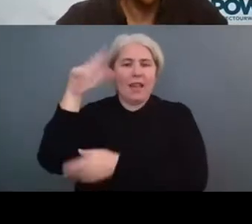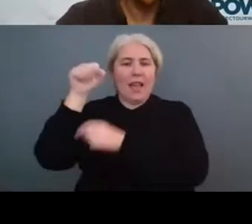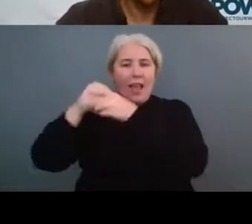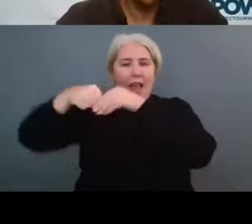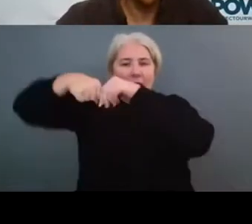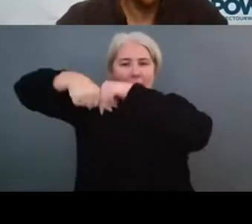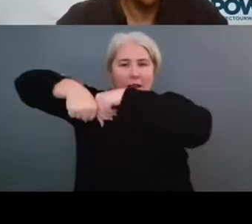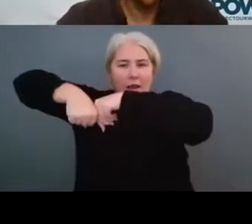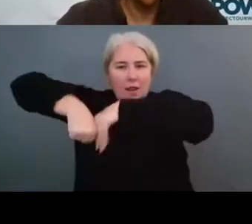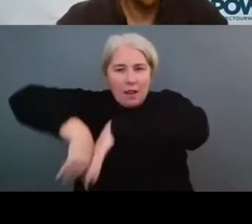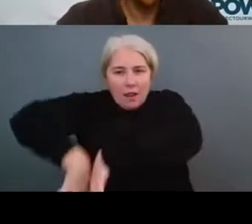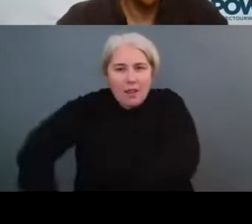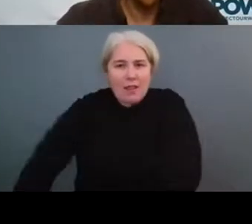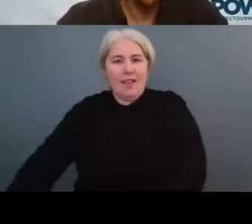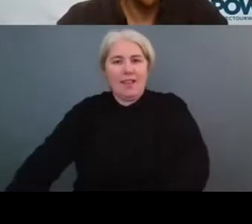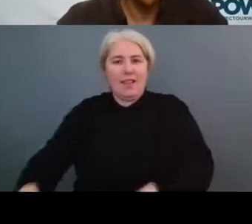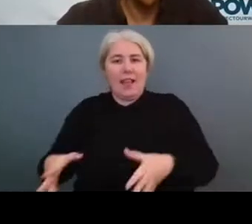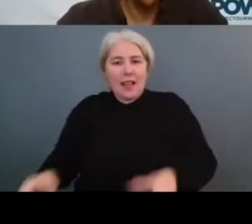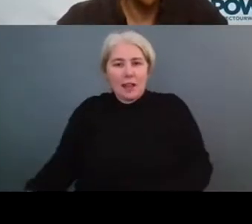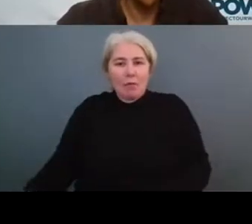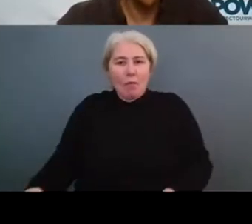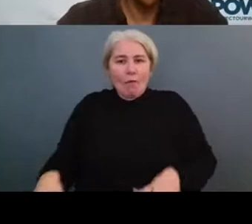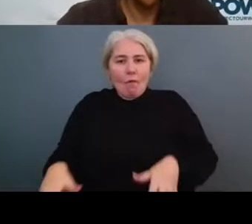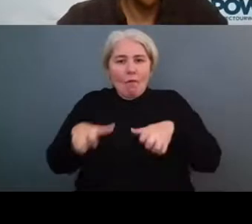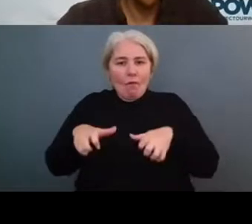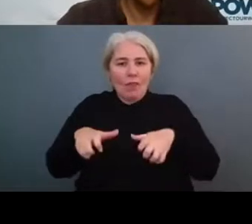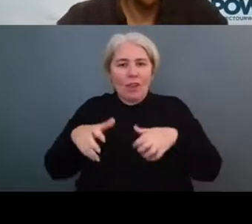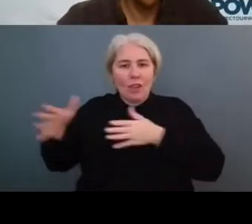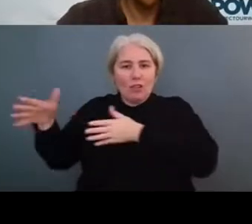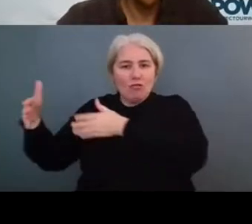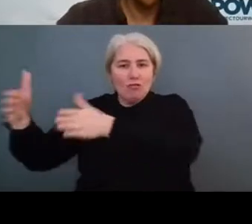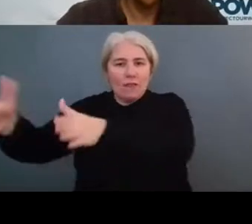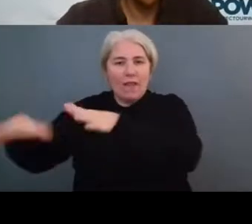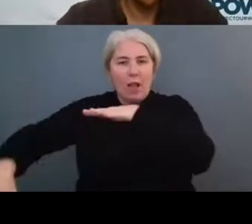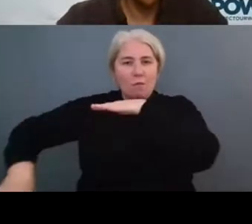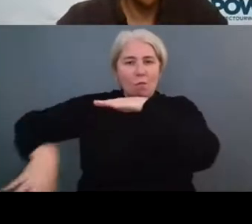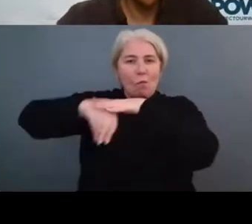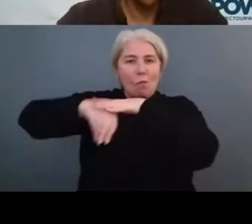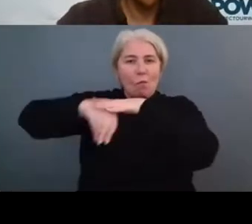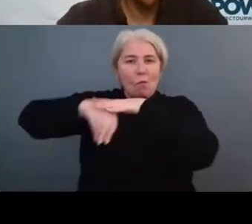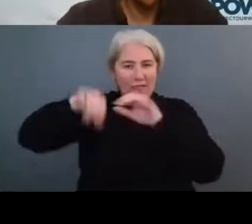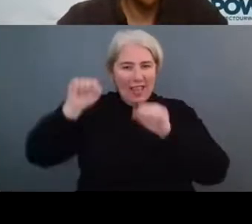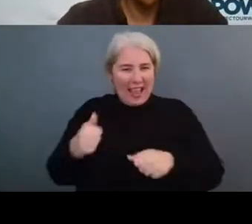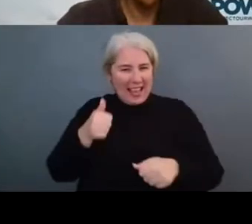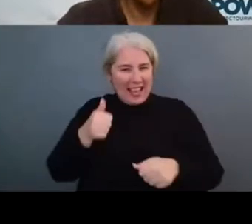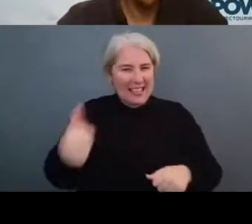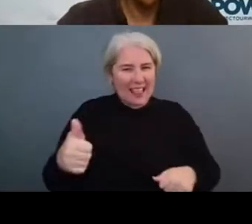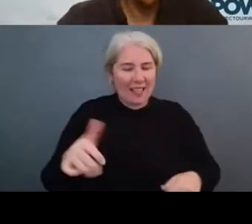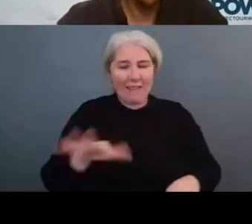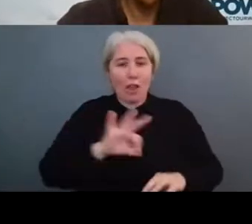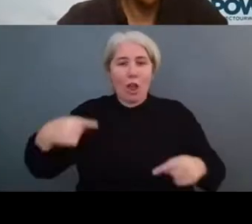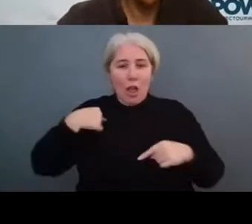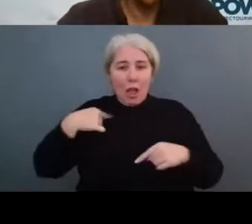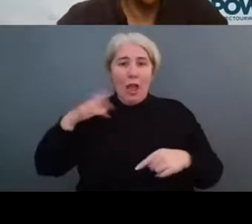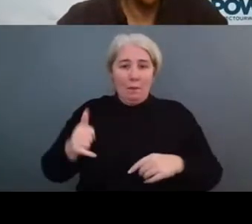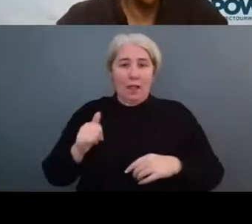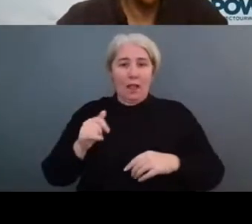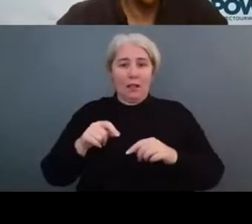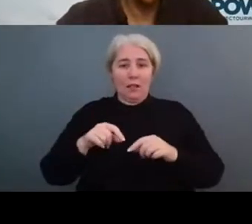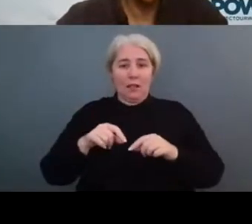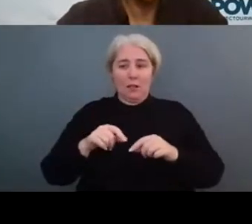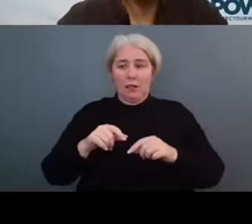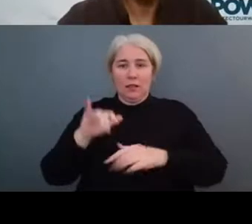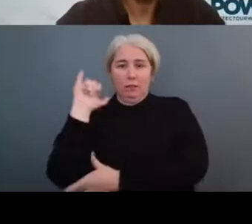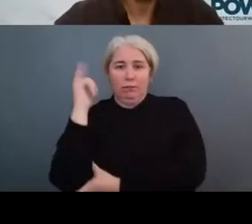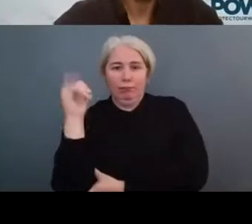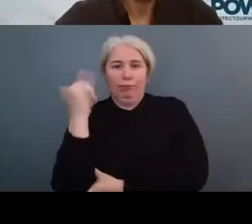reduces erosion. There's a lot of benefits that you can get from that. And it creates also very